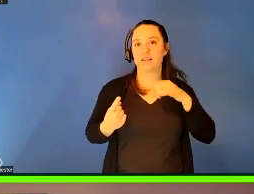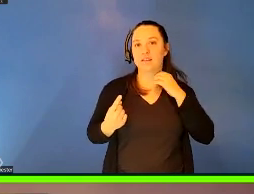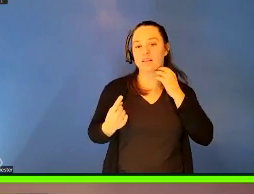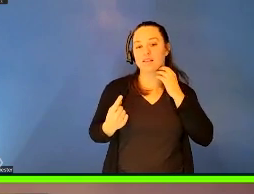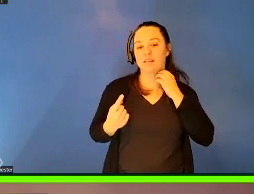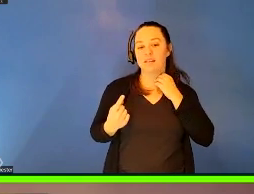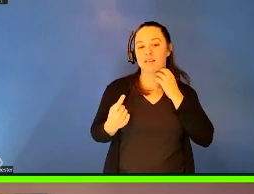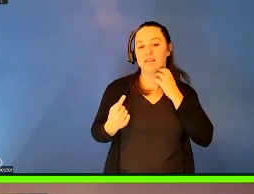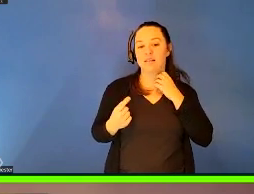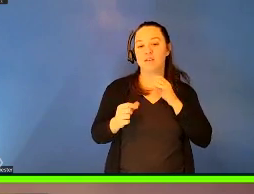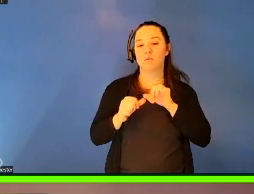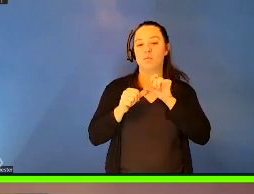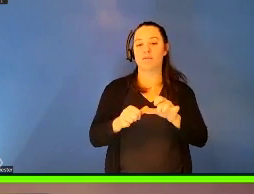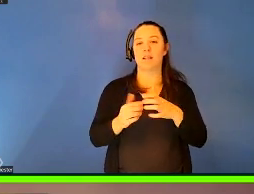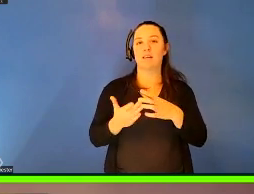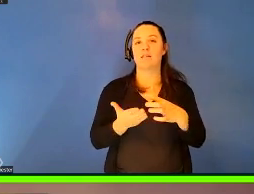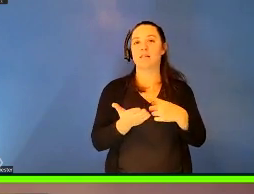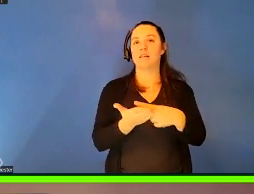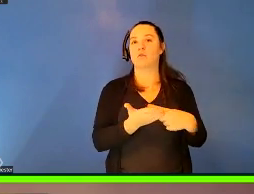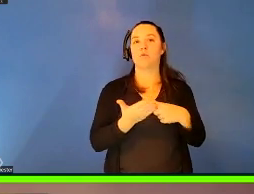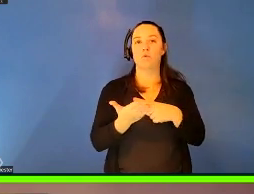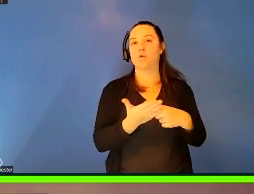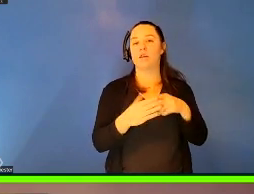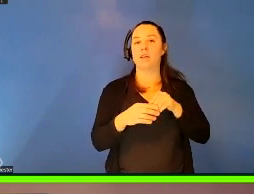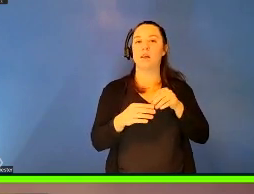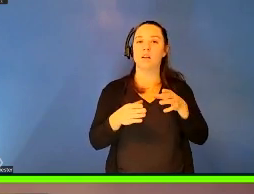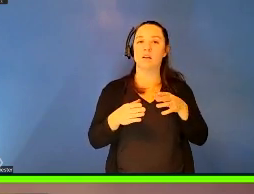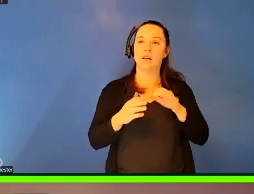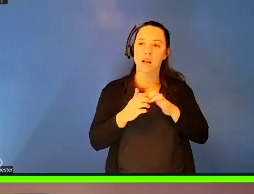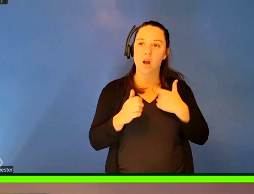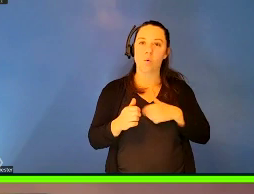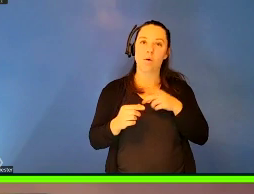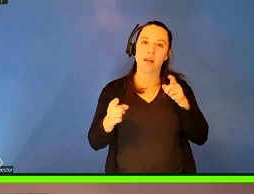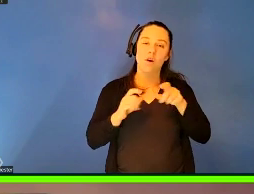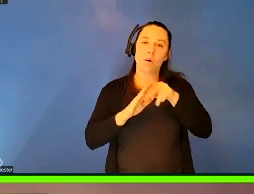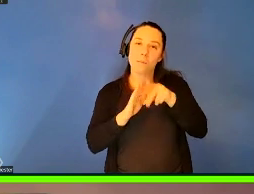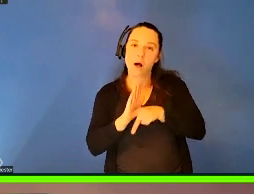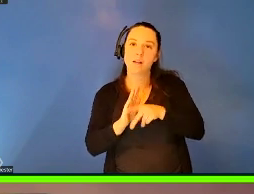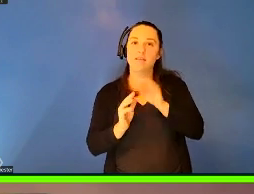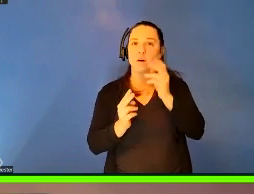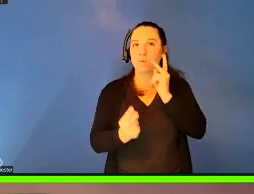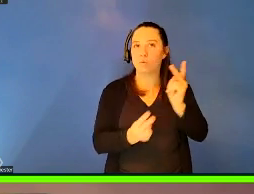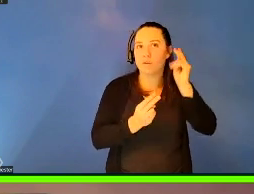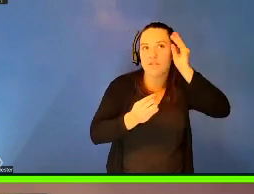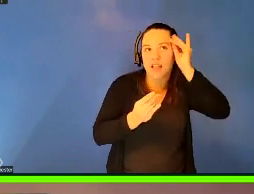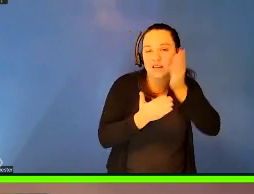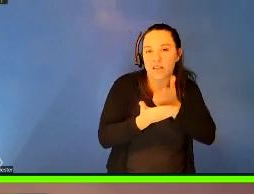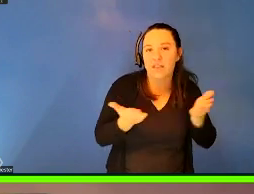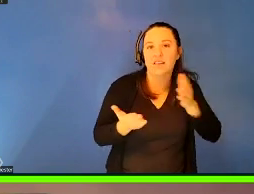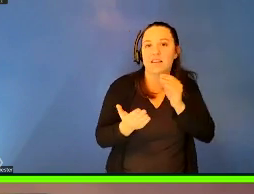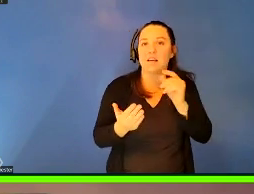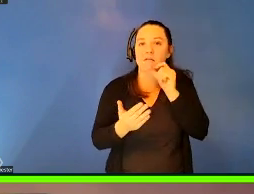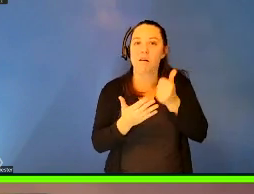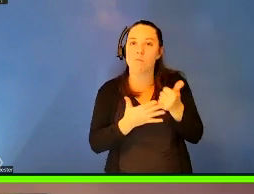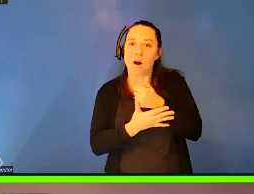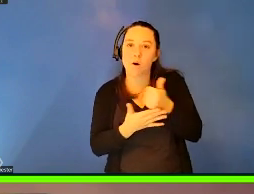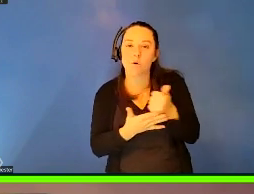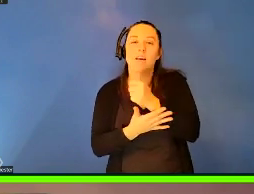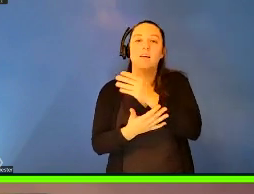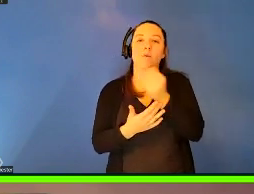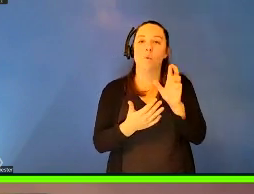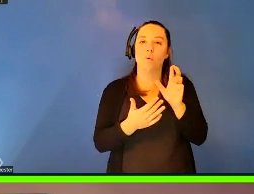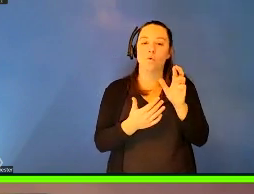discourse in the way that we handle policy in the way that we reflect on things and perhaps not prioritize or to, move beyond